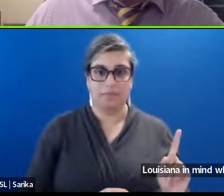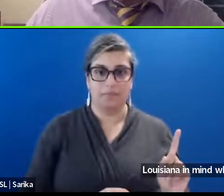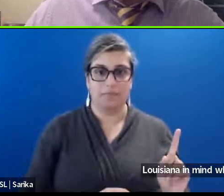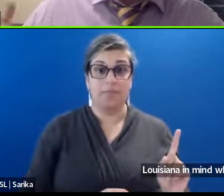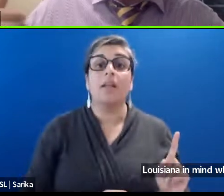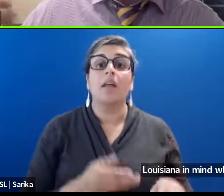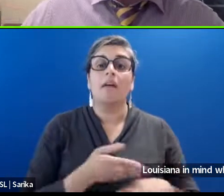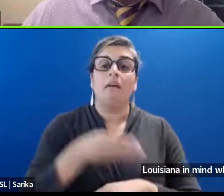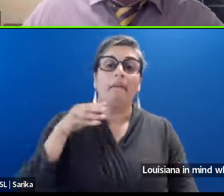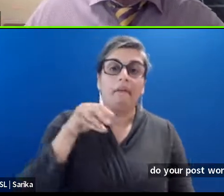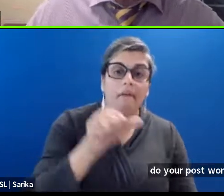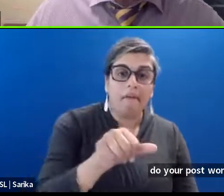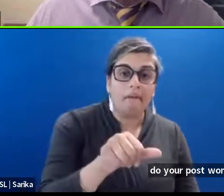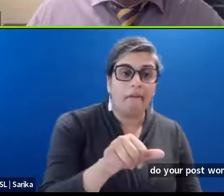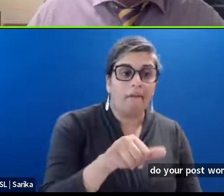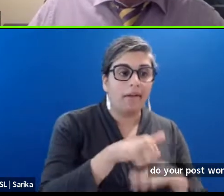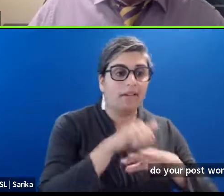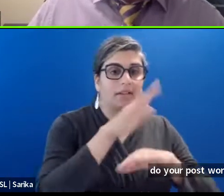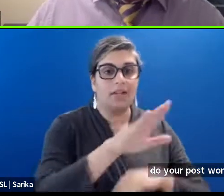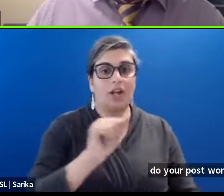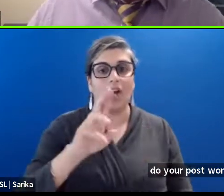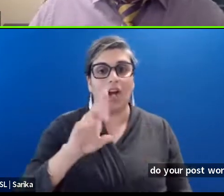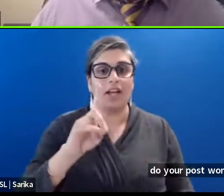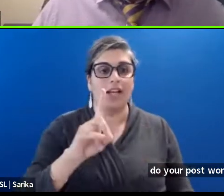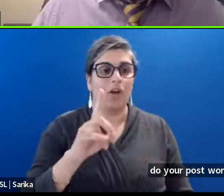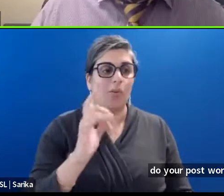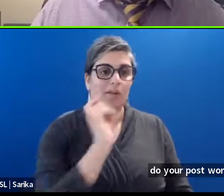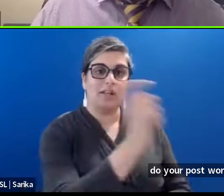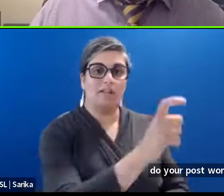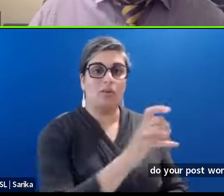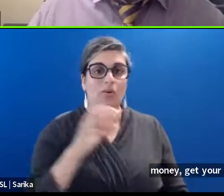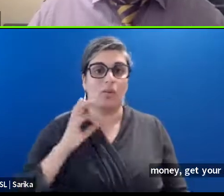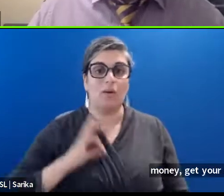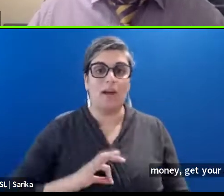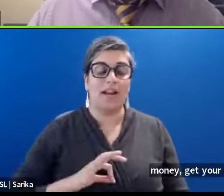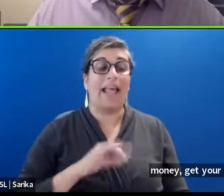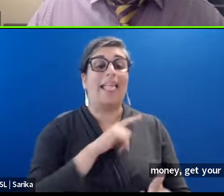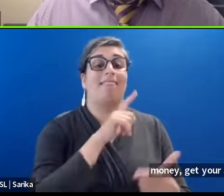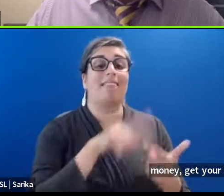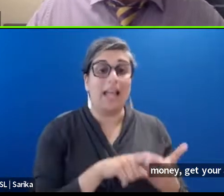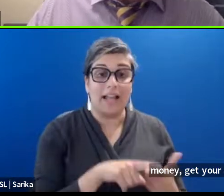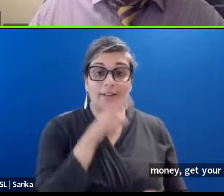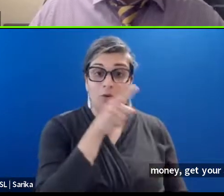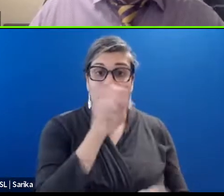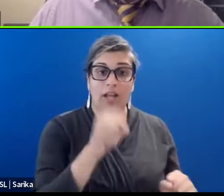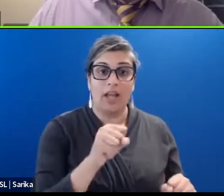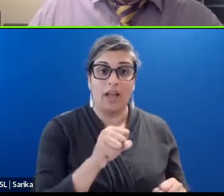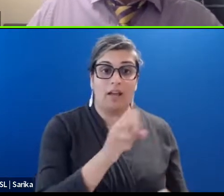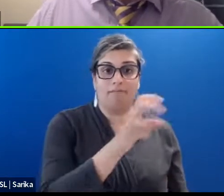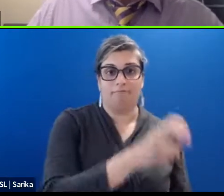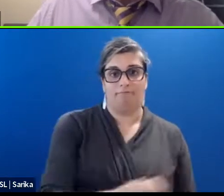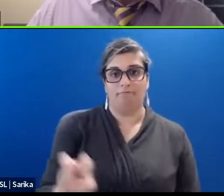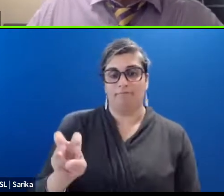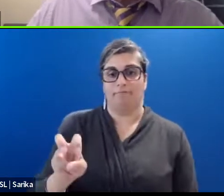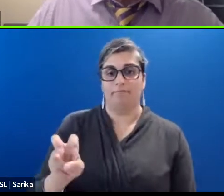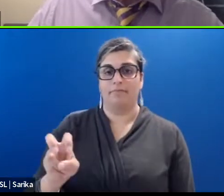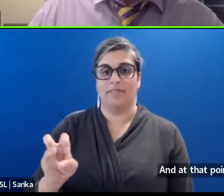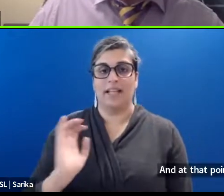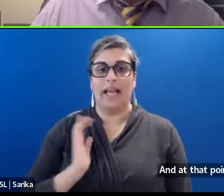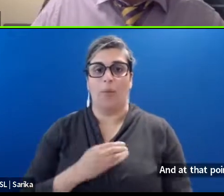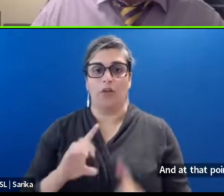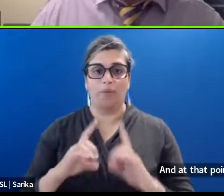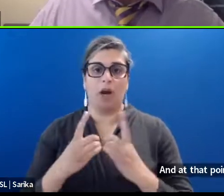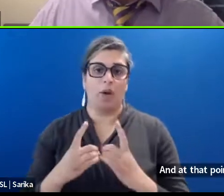money. Get your audit in. We'll issue you. The credit. And at that point. In time. You can. Turn it back over. To our department. Of revenue.